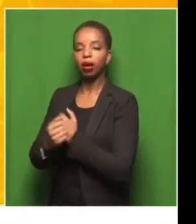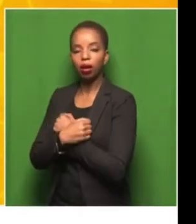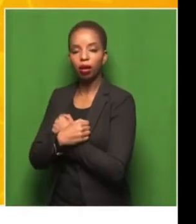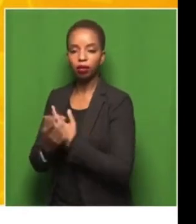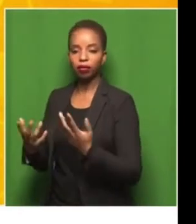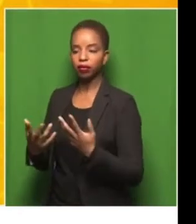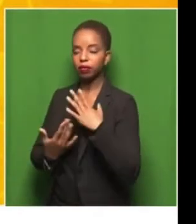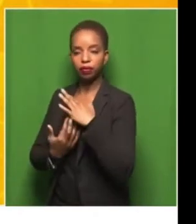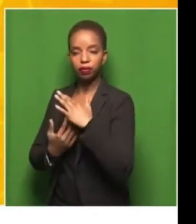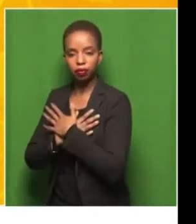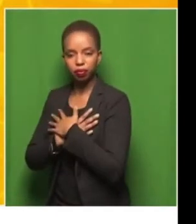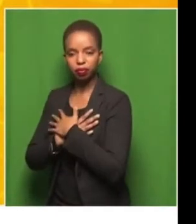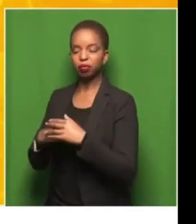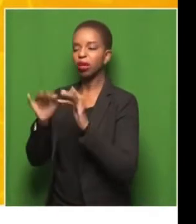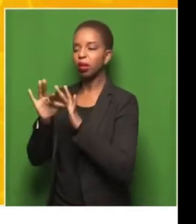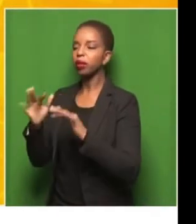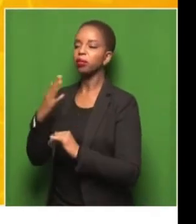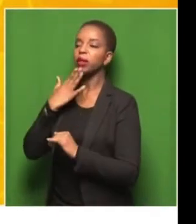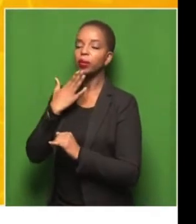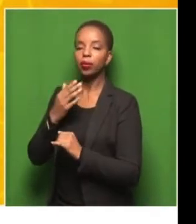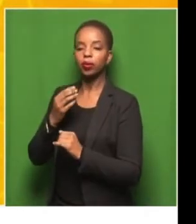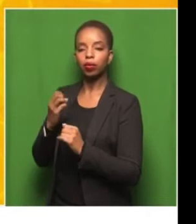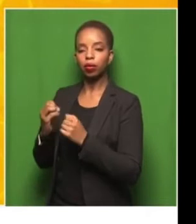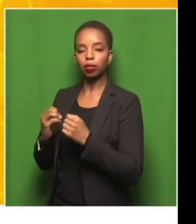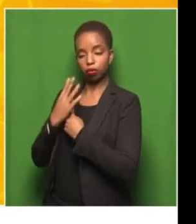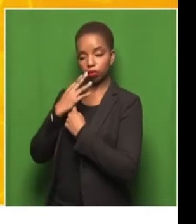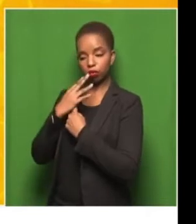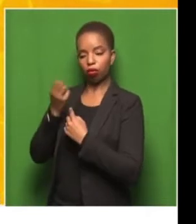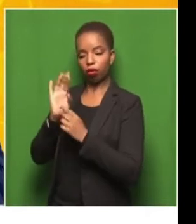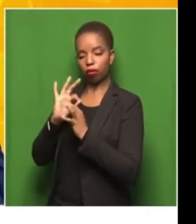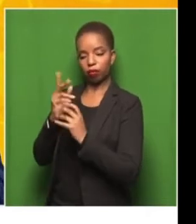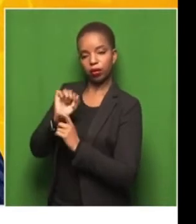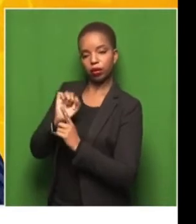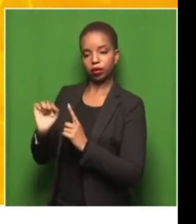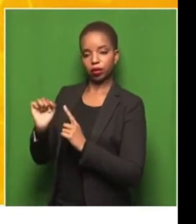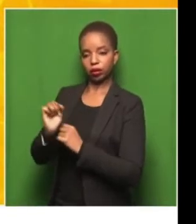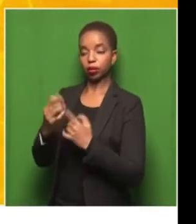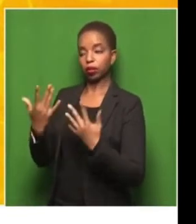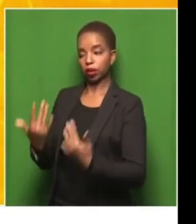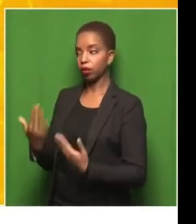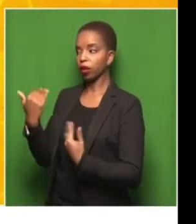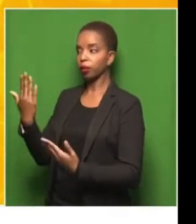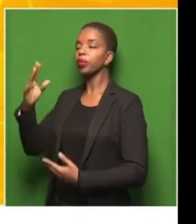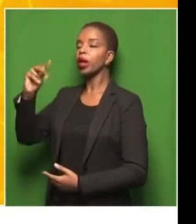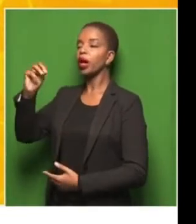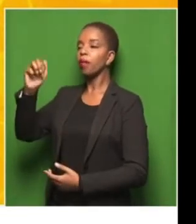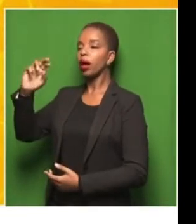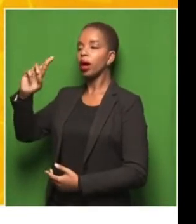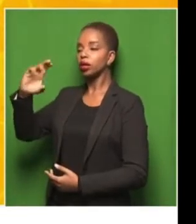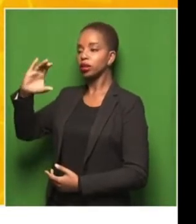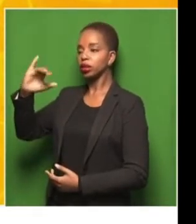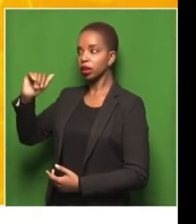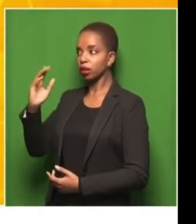especially to those who are infected and affected by coronavirus. Marsha, let me also bring you into this conversation. Do you want to take us